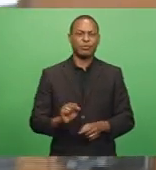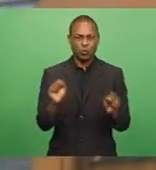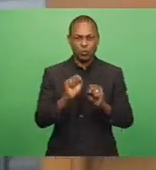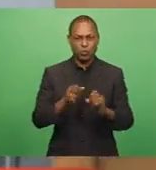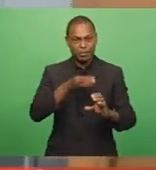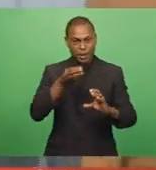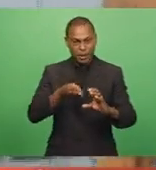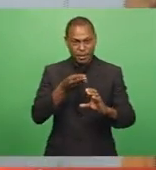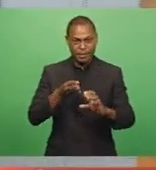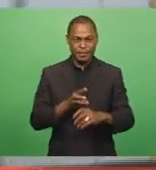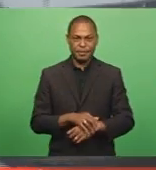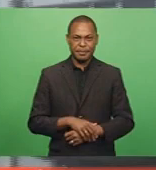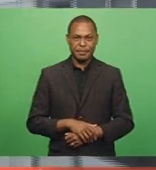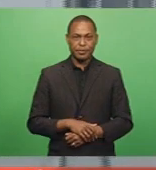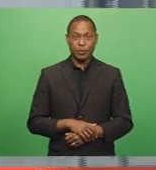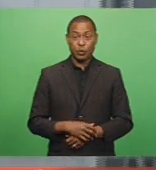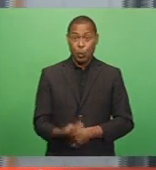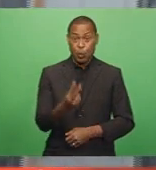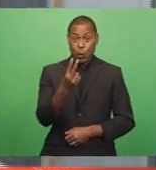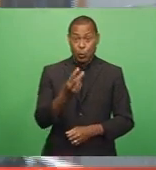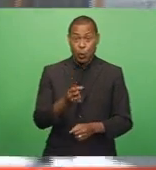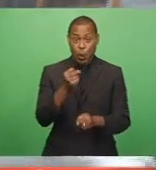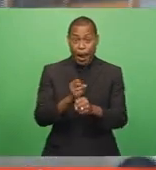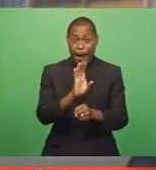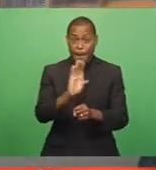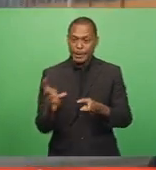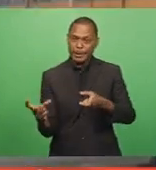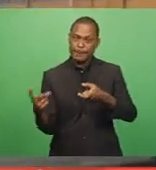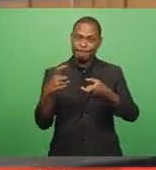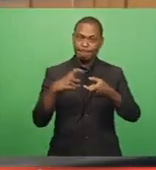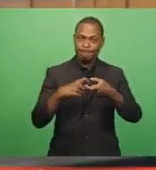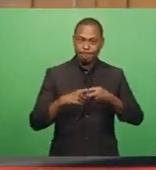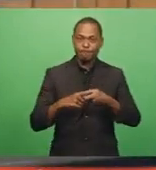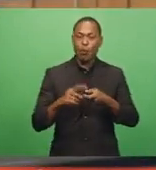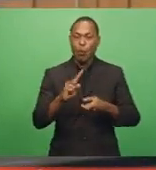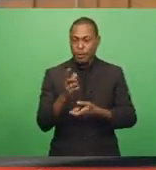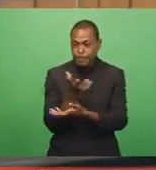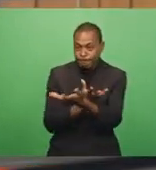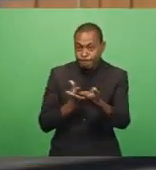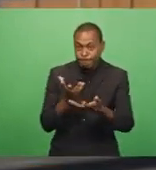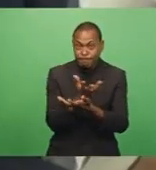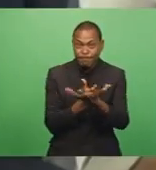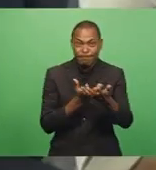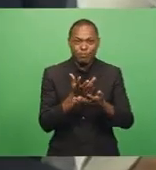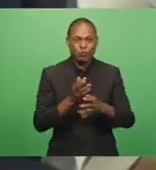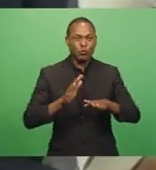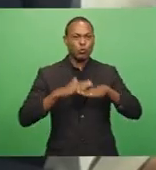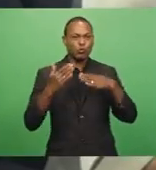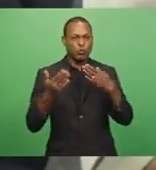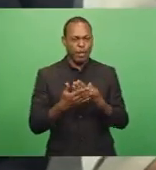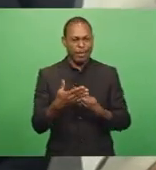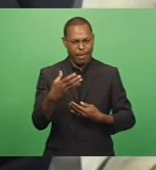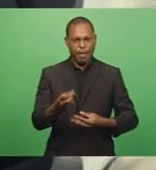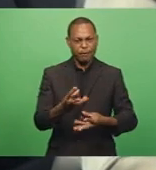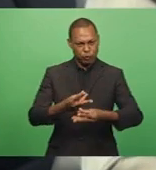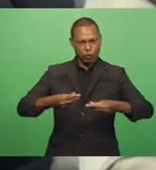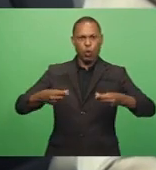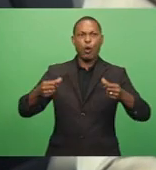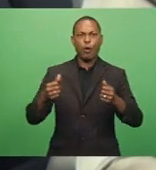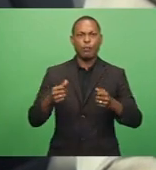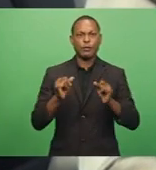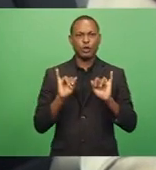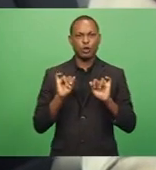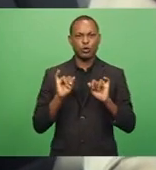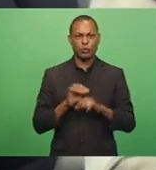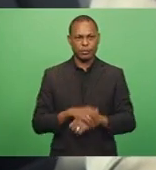The two bodies, through close collaboration, are engaging bus companies in talks to ensure they find an amicable solution. Wise,